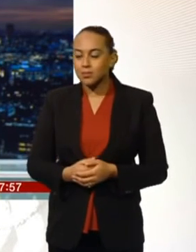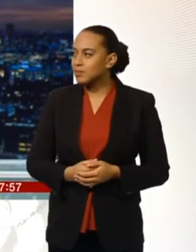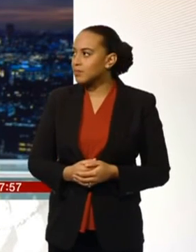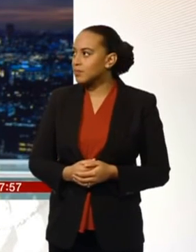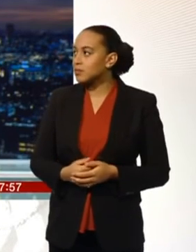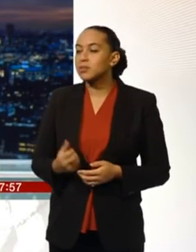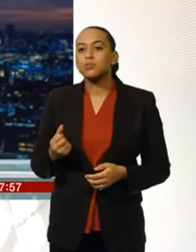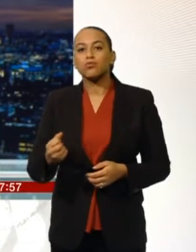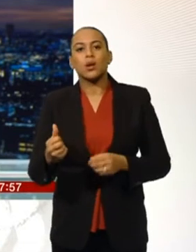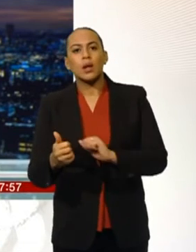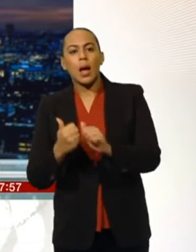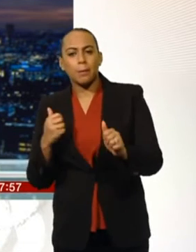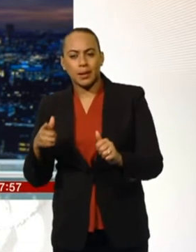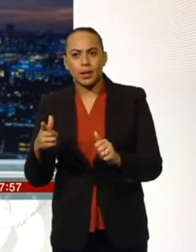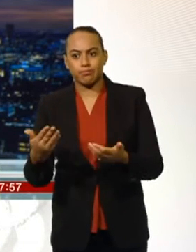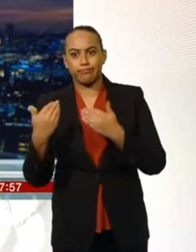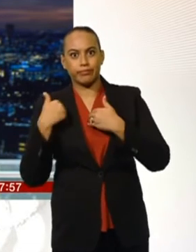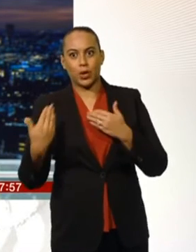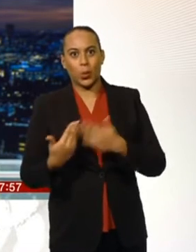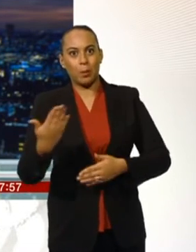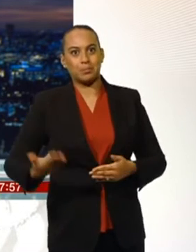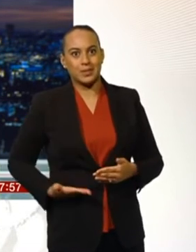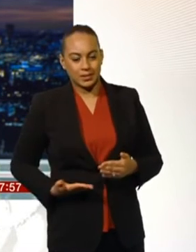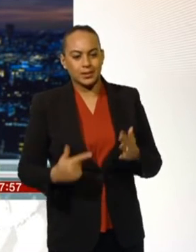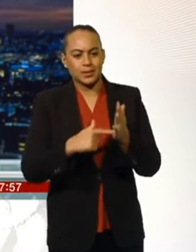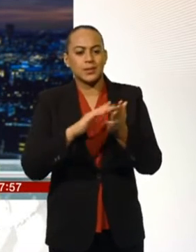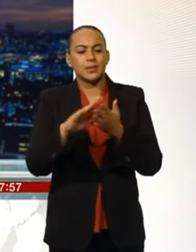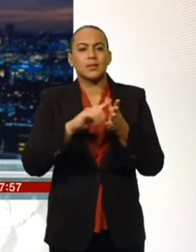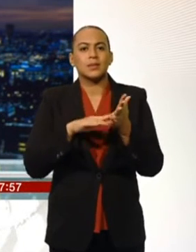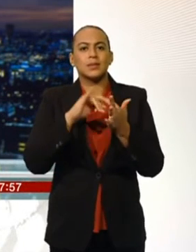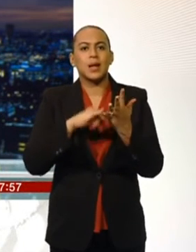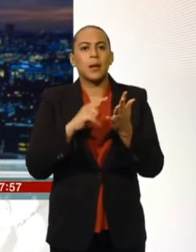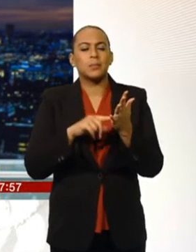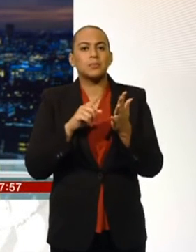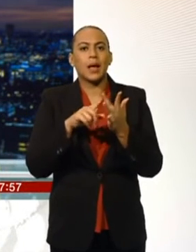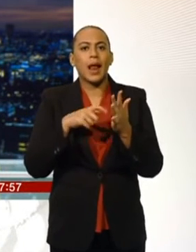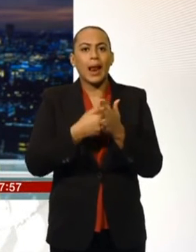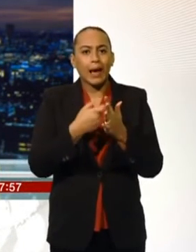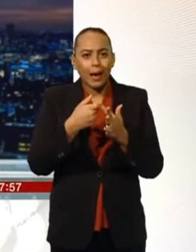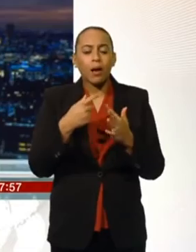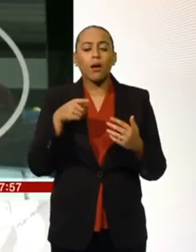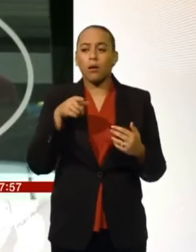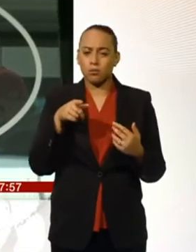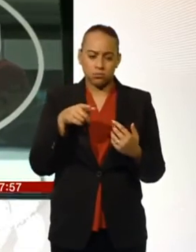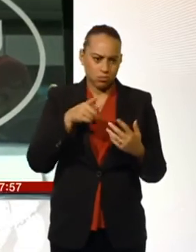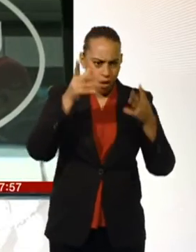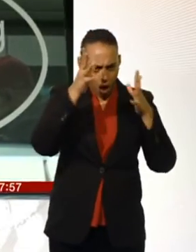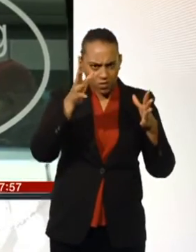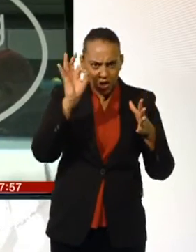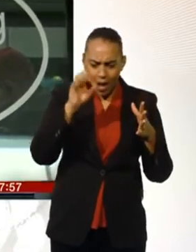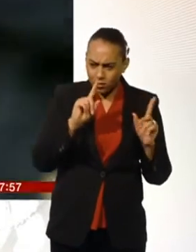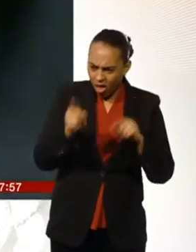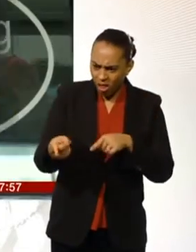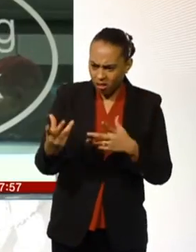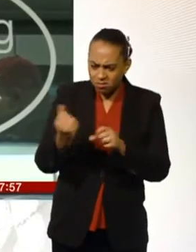company is being accused of failing to make promised improvements since winning the franchise to run two lines more than a year ago. Hertfordshire County Council